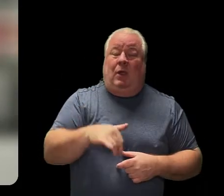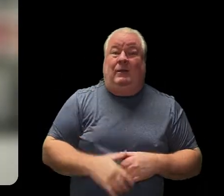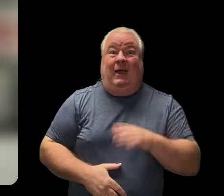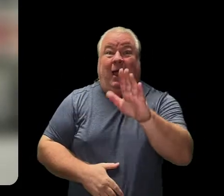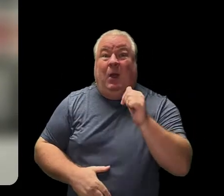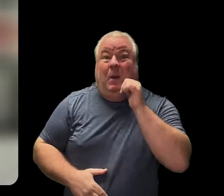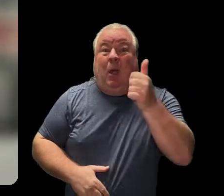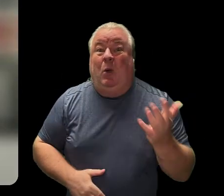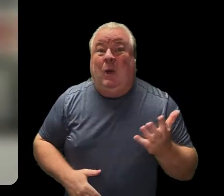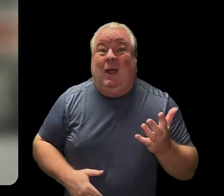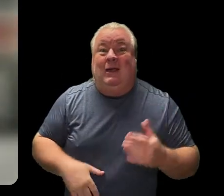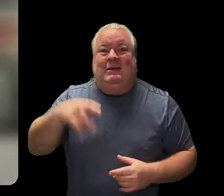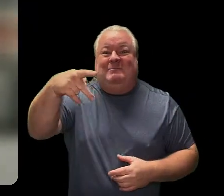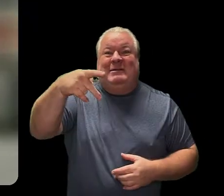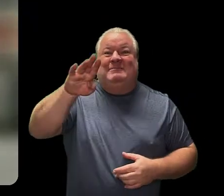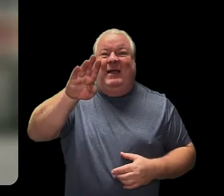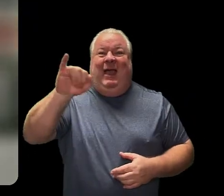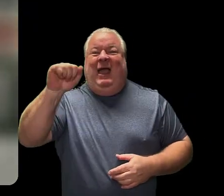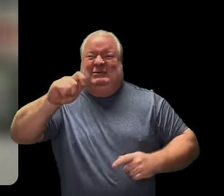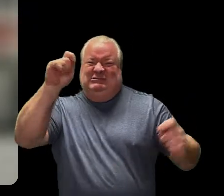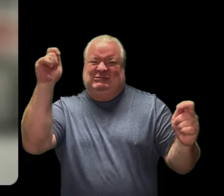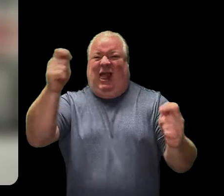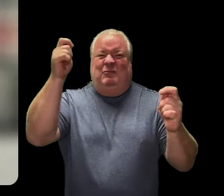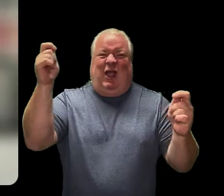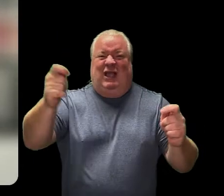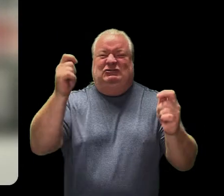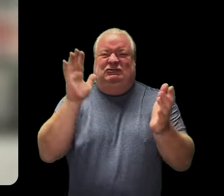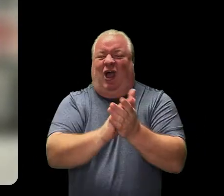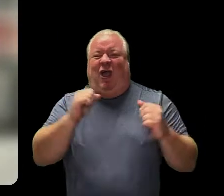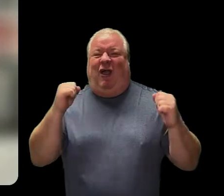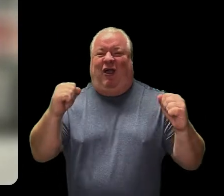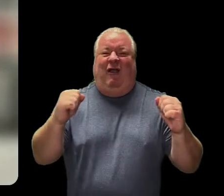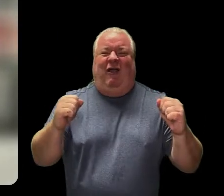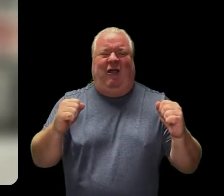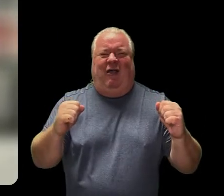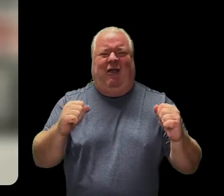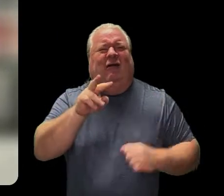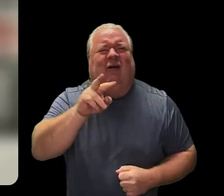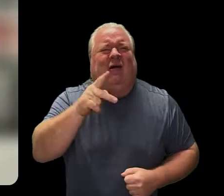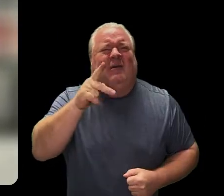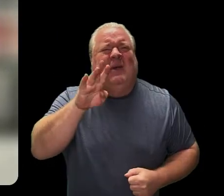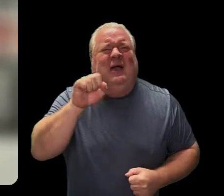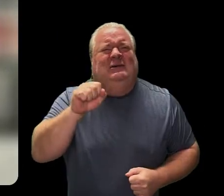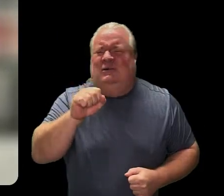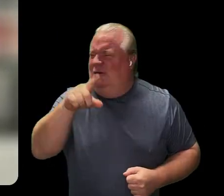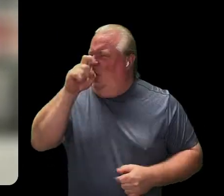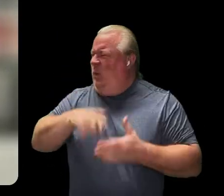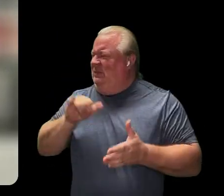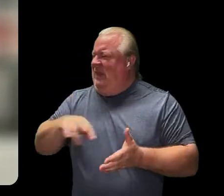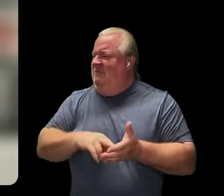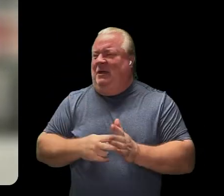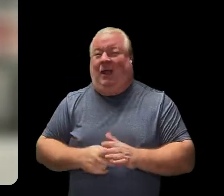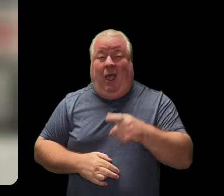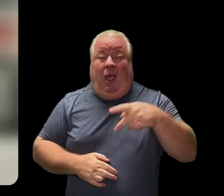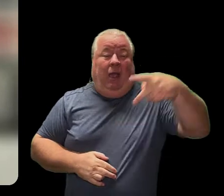PBIS celebration. PBIS. What's that stand for? Well, it's not